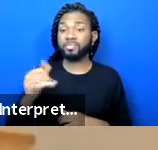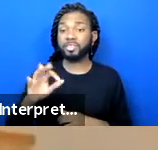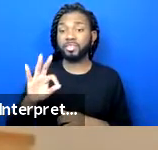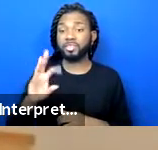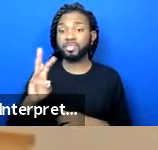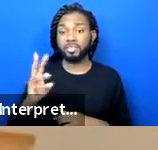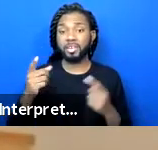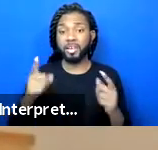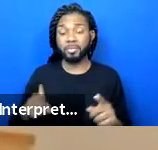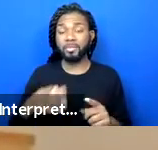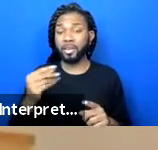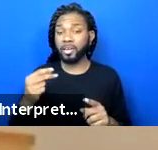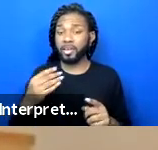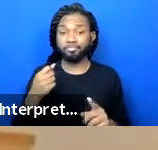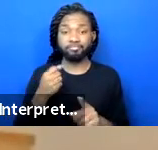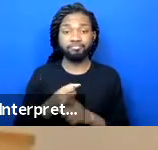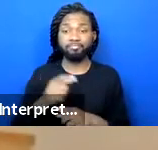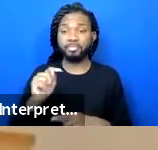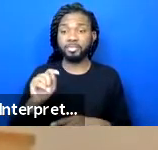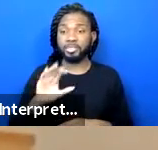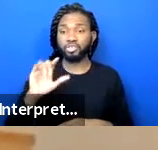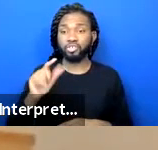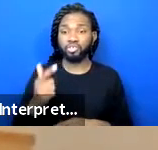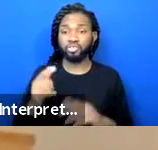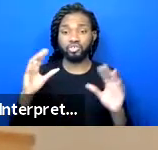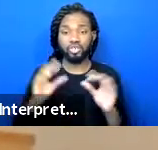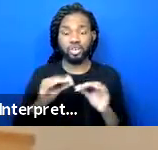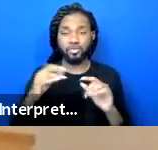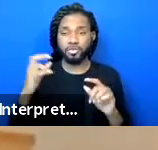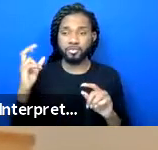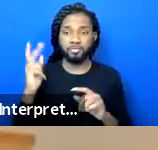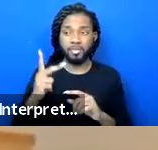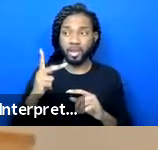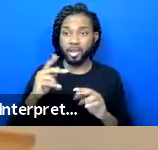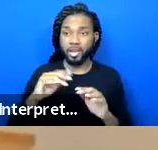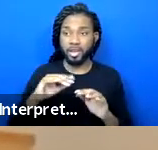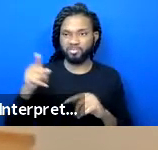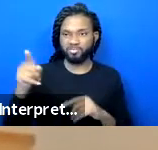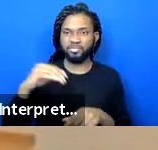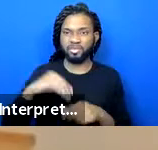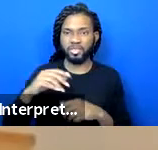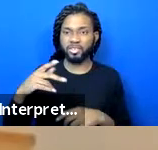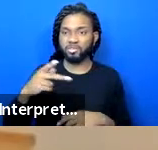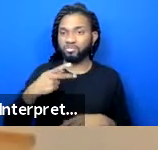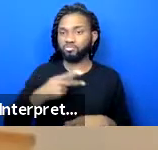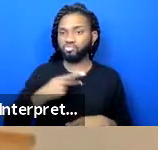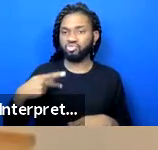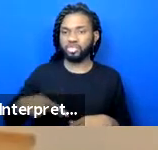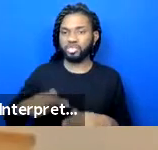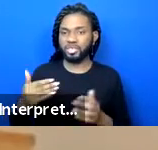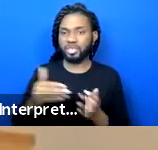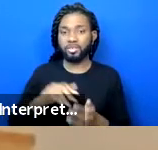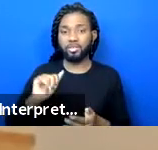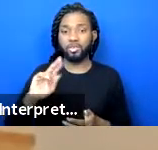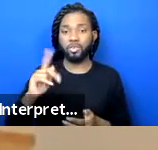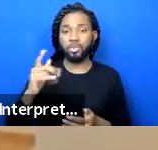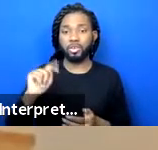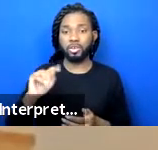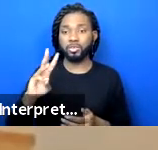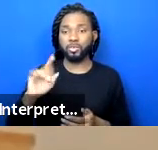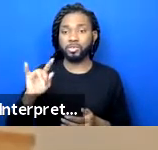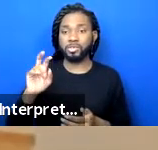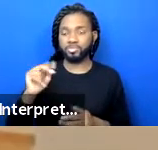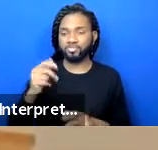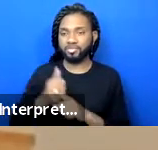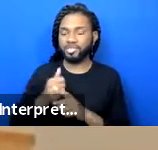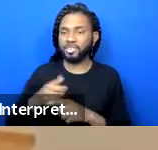behold the tcg conference was back in princeton again august wilson was the keynote speaker the